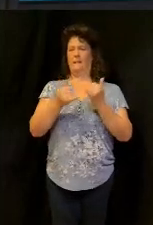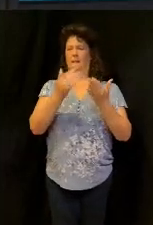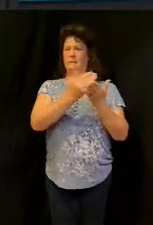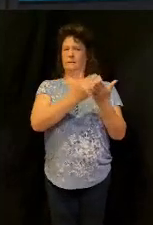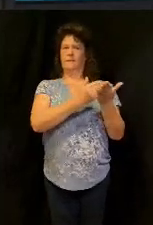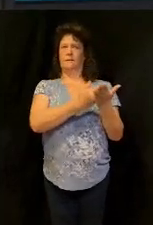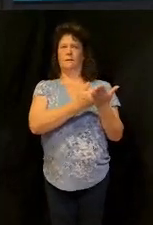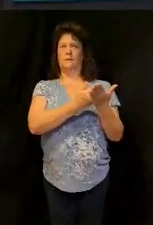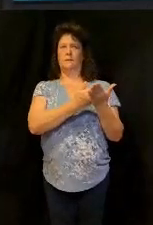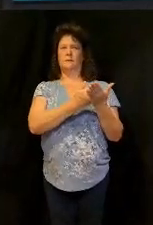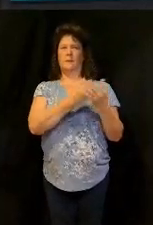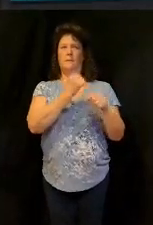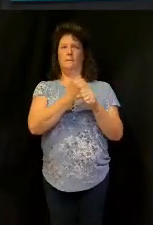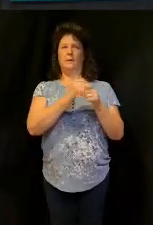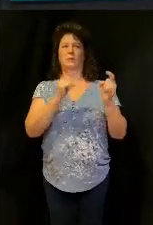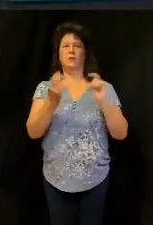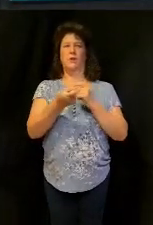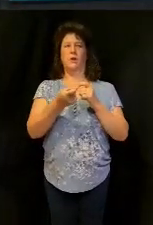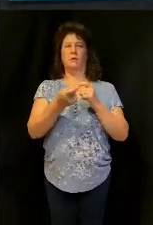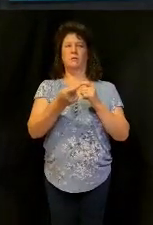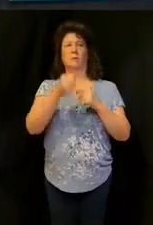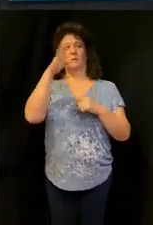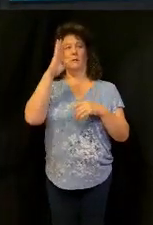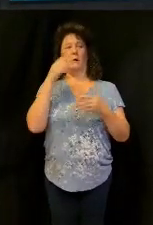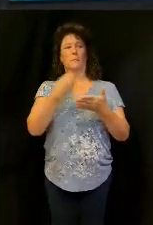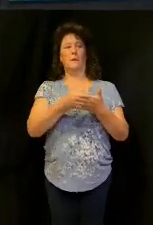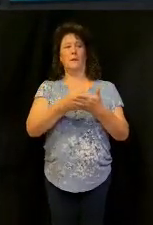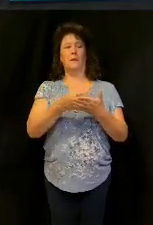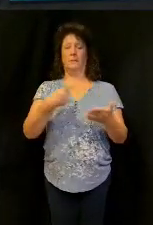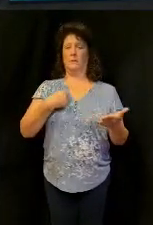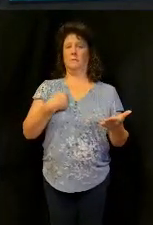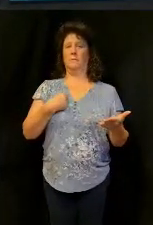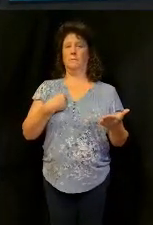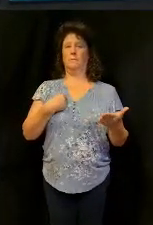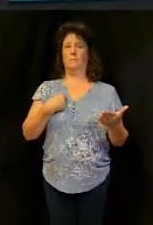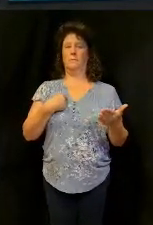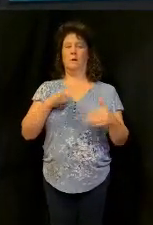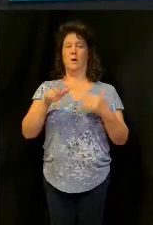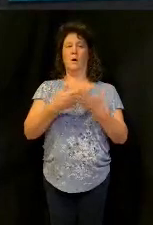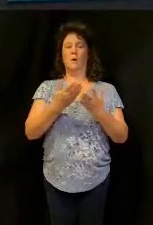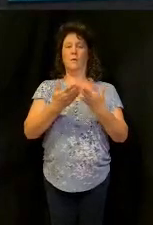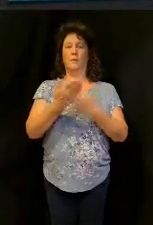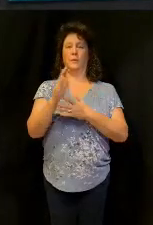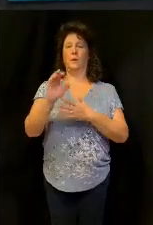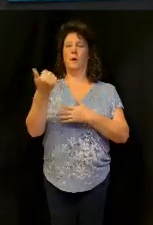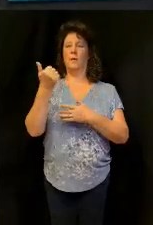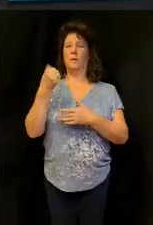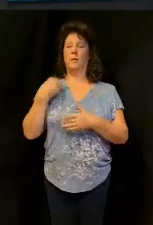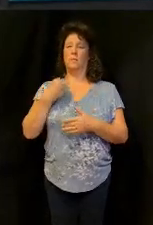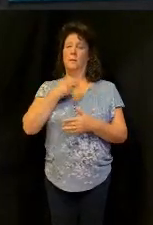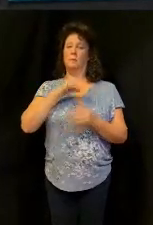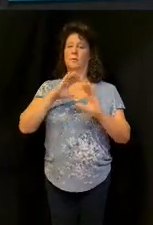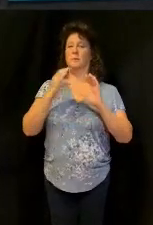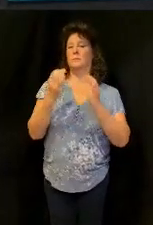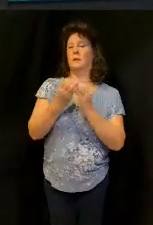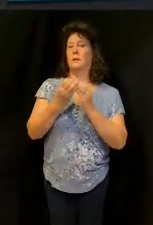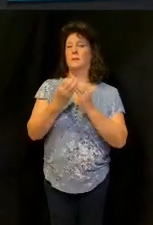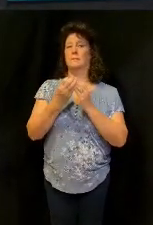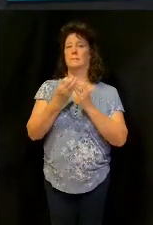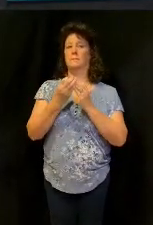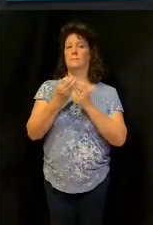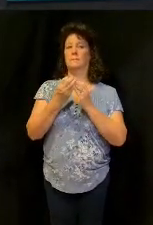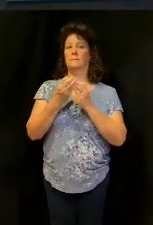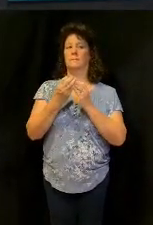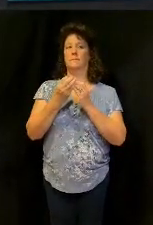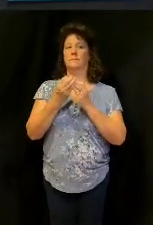and so I'm super excited about that, we're going to all go through another membership class, that's what we're going to do, together, I'm revamping